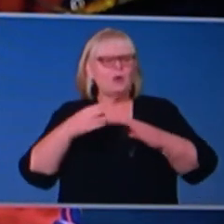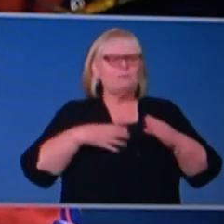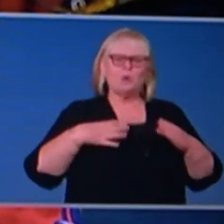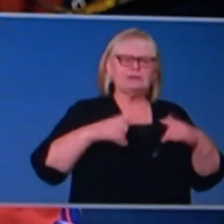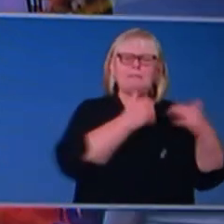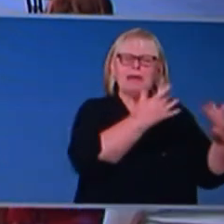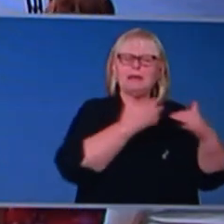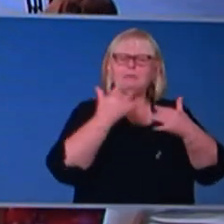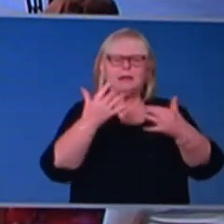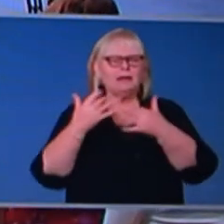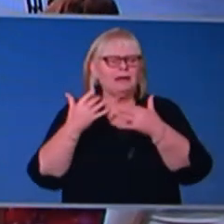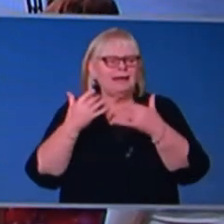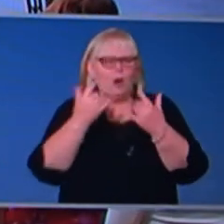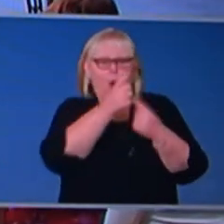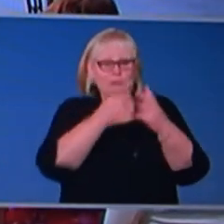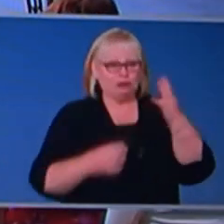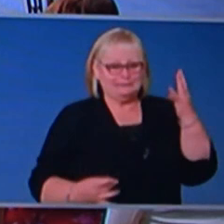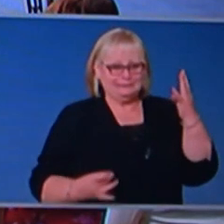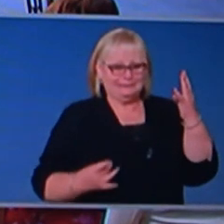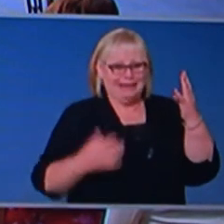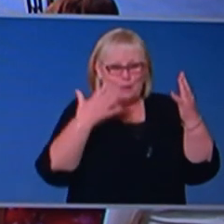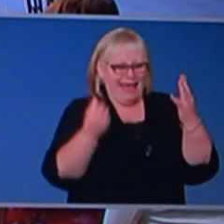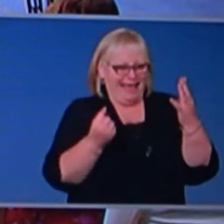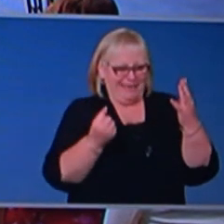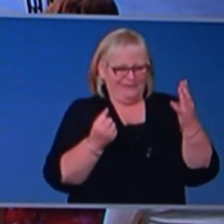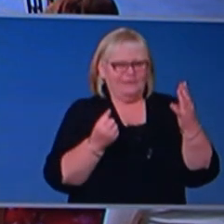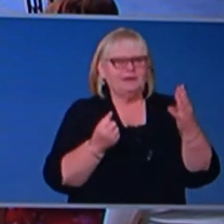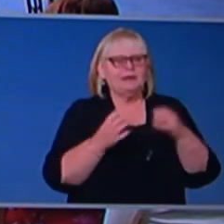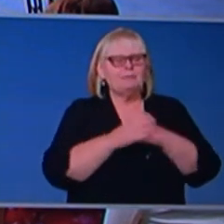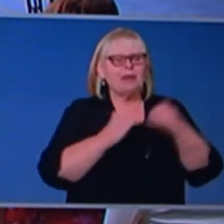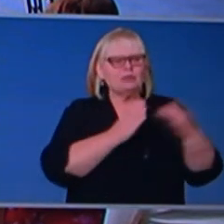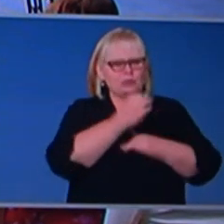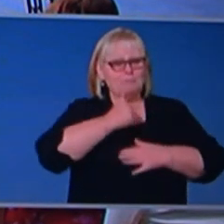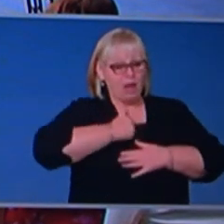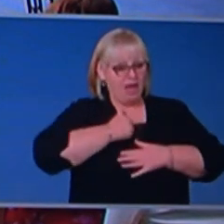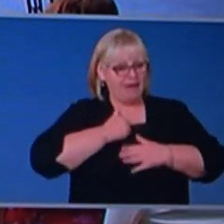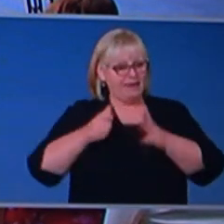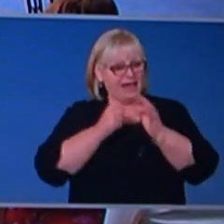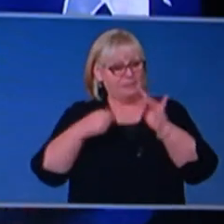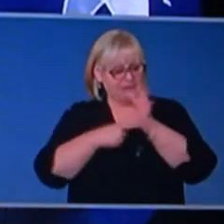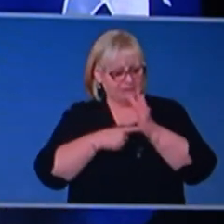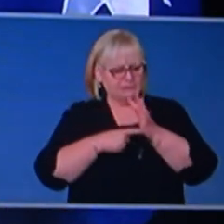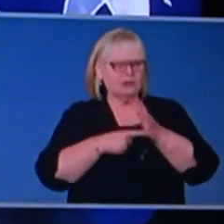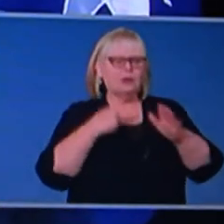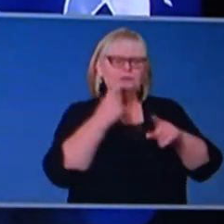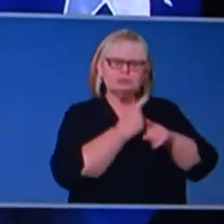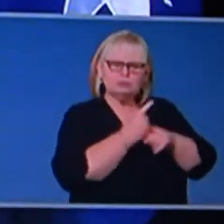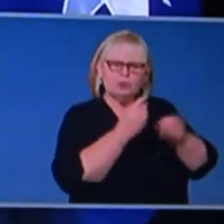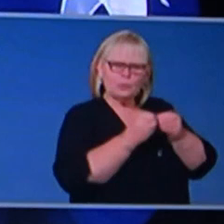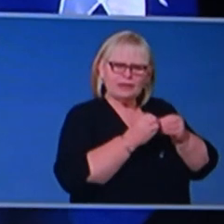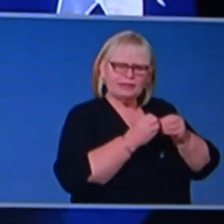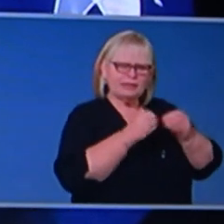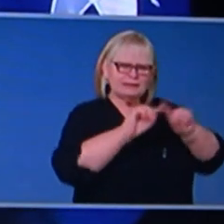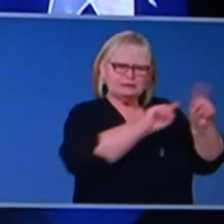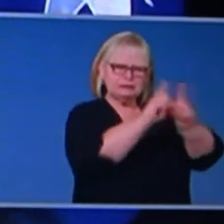uh, different, uh, options that we have available to us. We're also through my cabinet, um, working directly with industry sectors about what